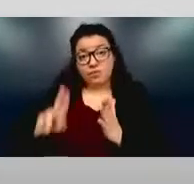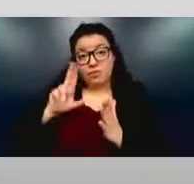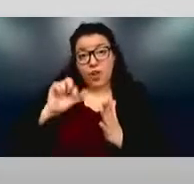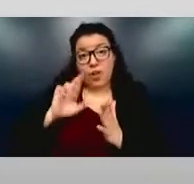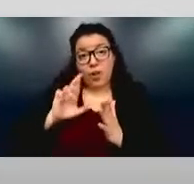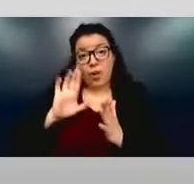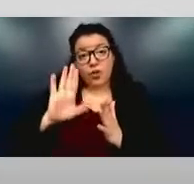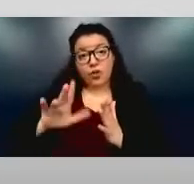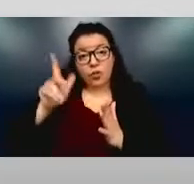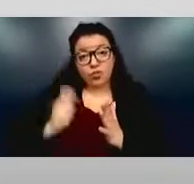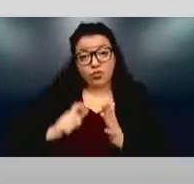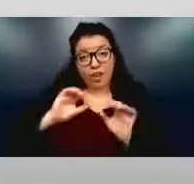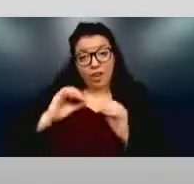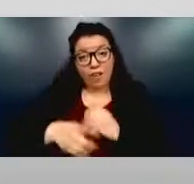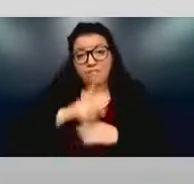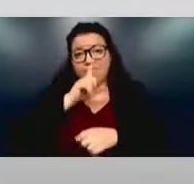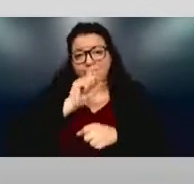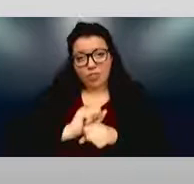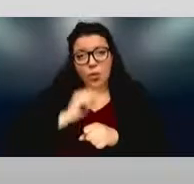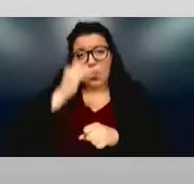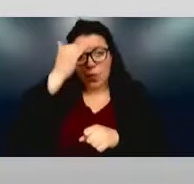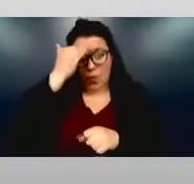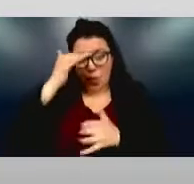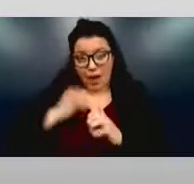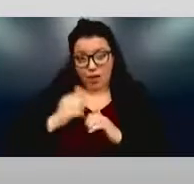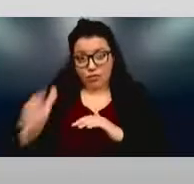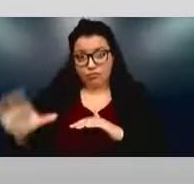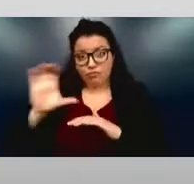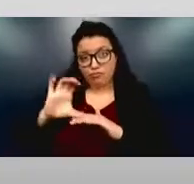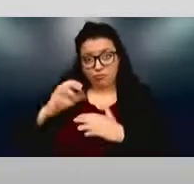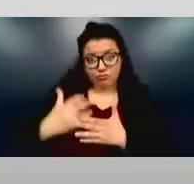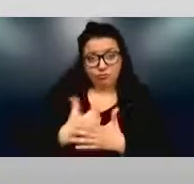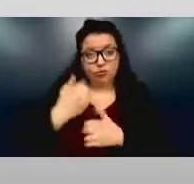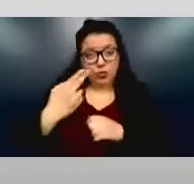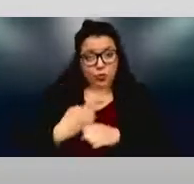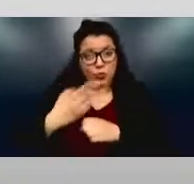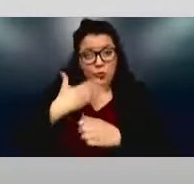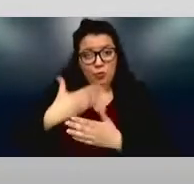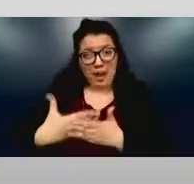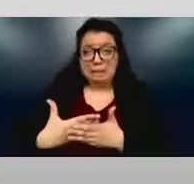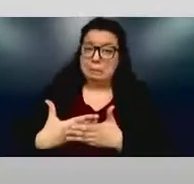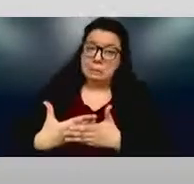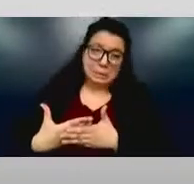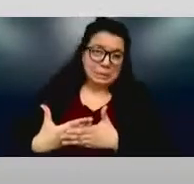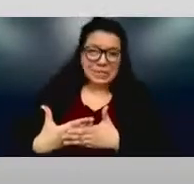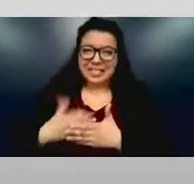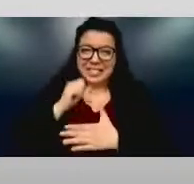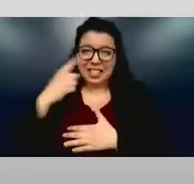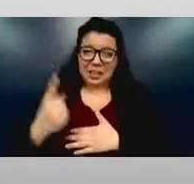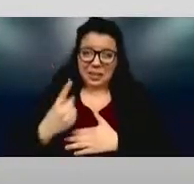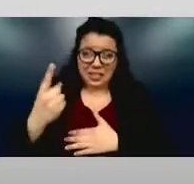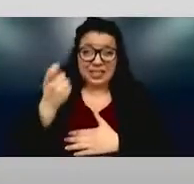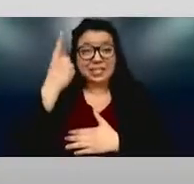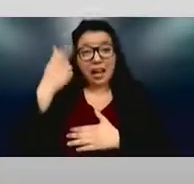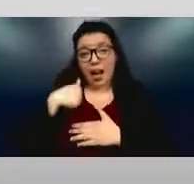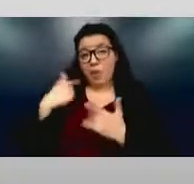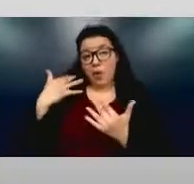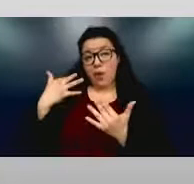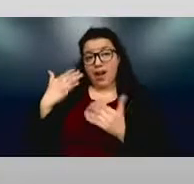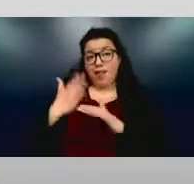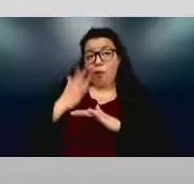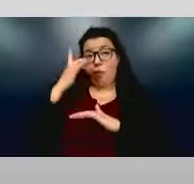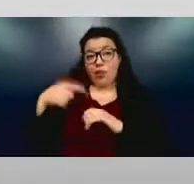offices know how to leverage those mechanisms either. Because I have been waiting over a year